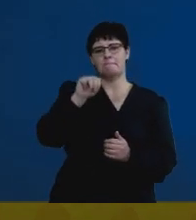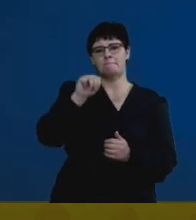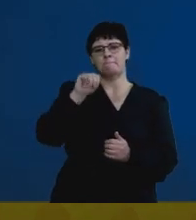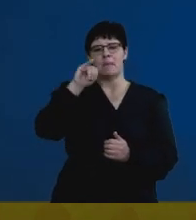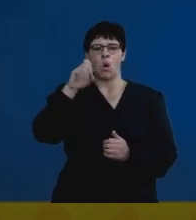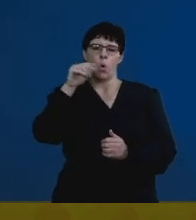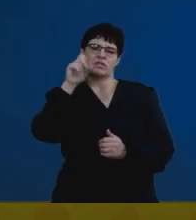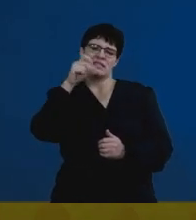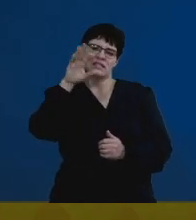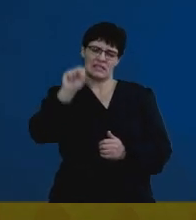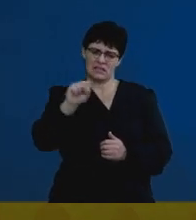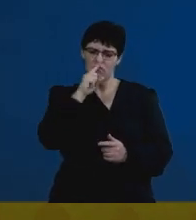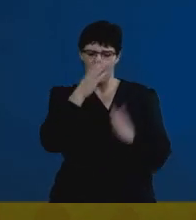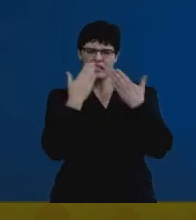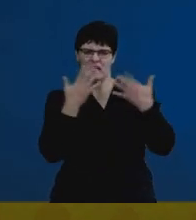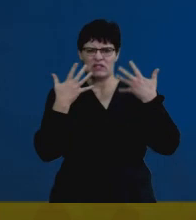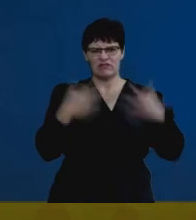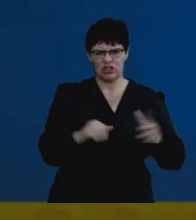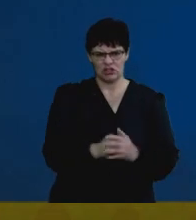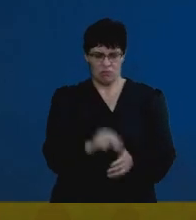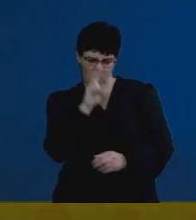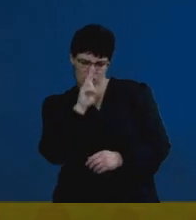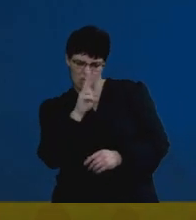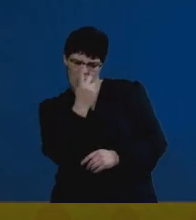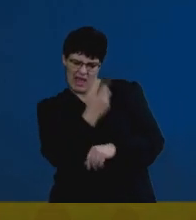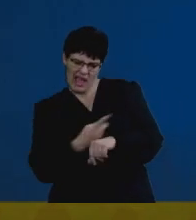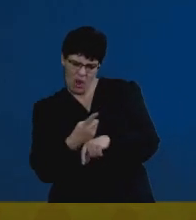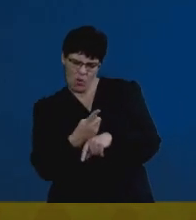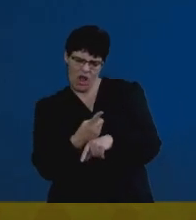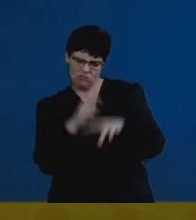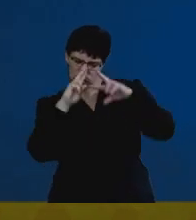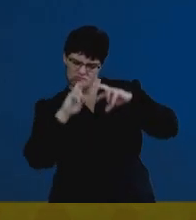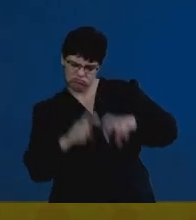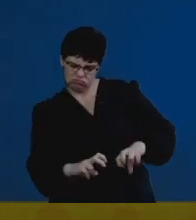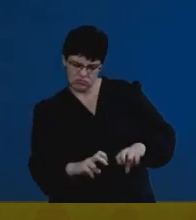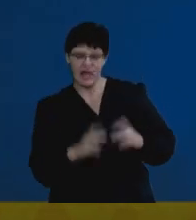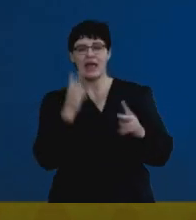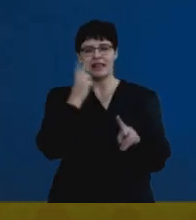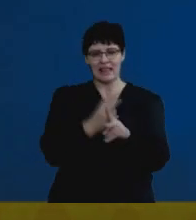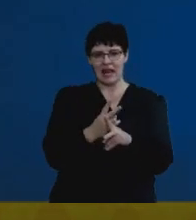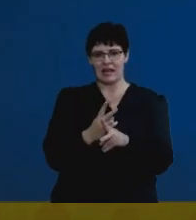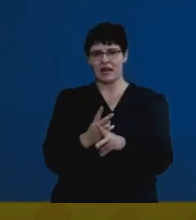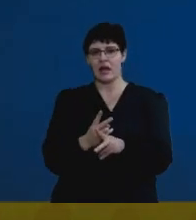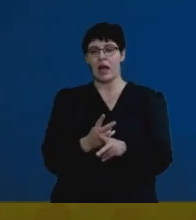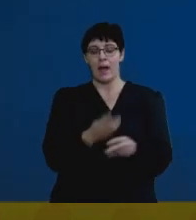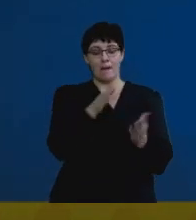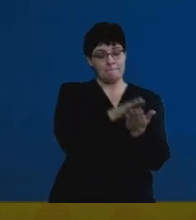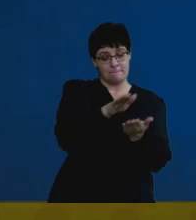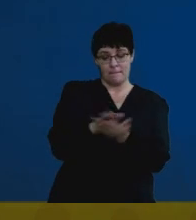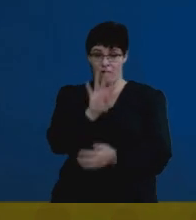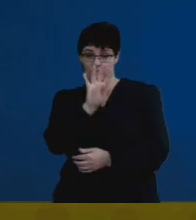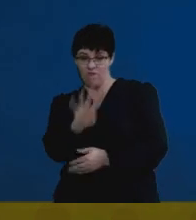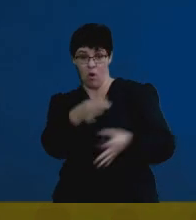you've studied through meiosis, you've spent an hour looking at that. And then I would encourage you to open the four papers that you've printed.